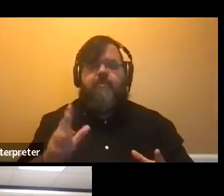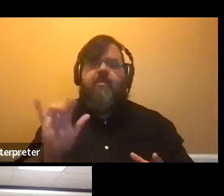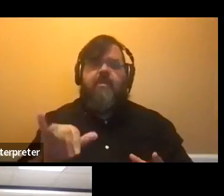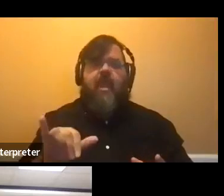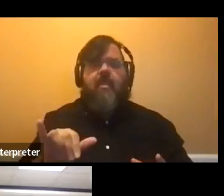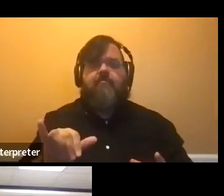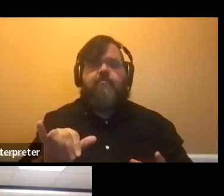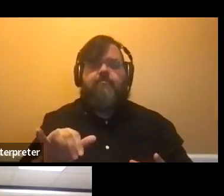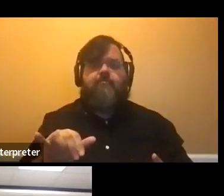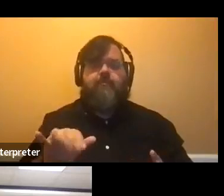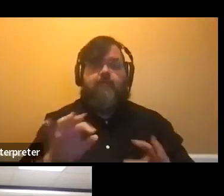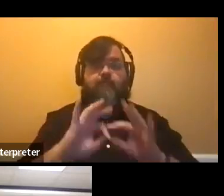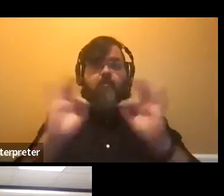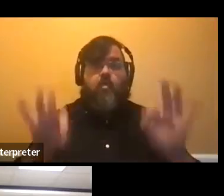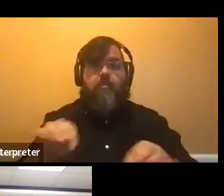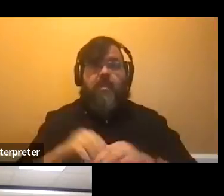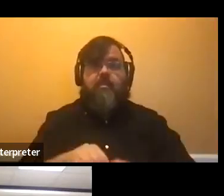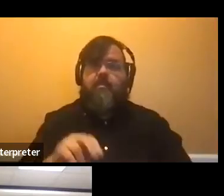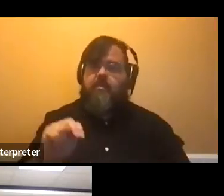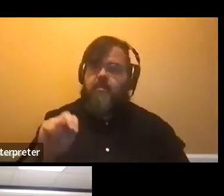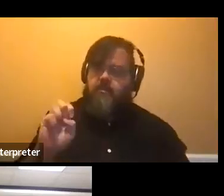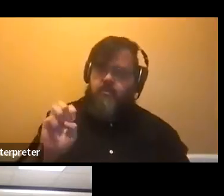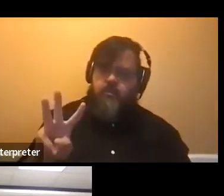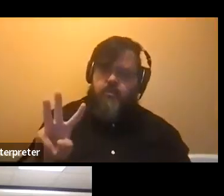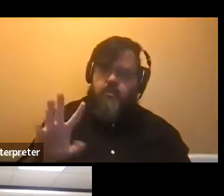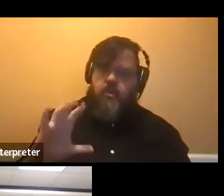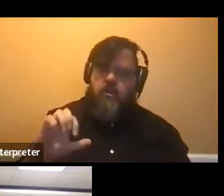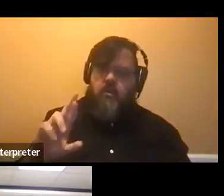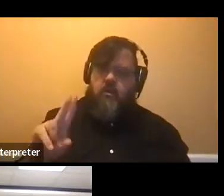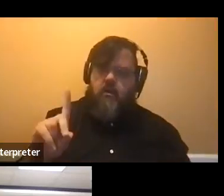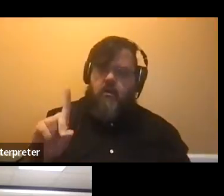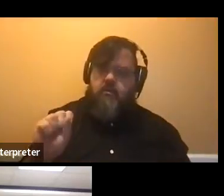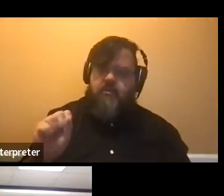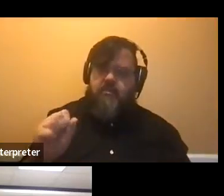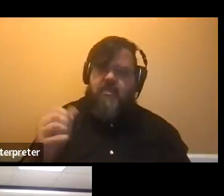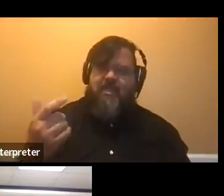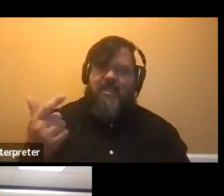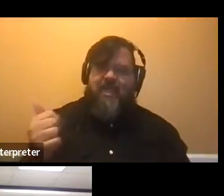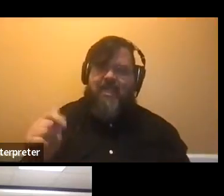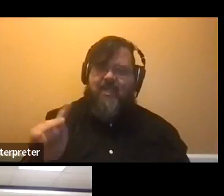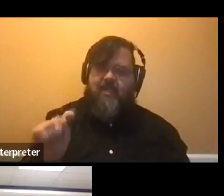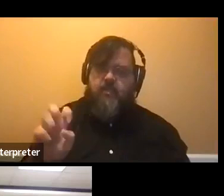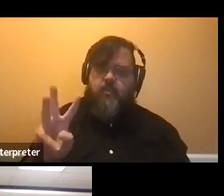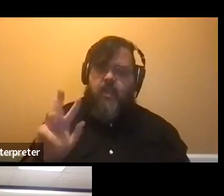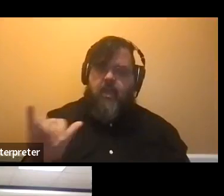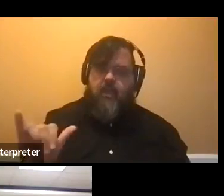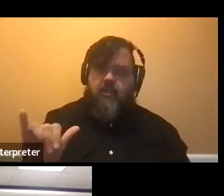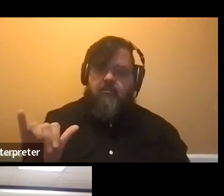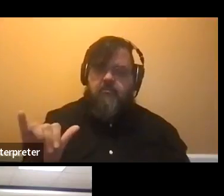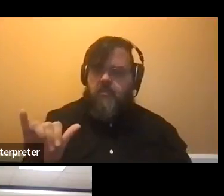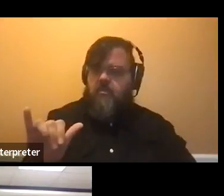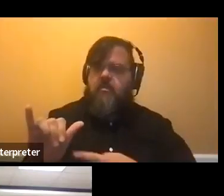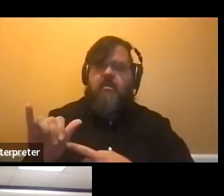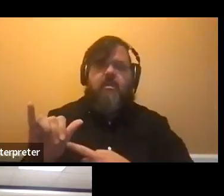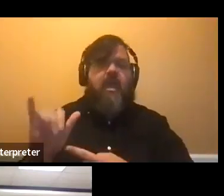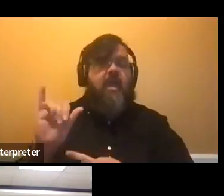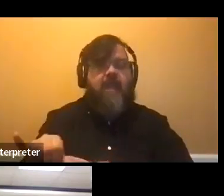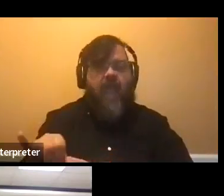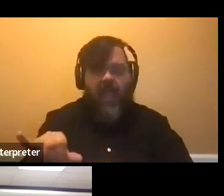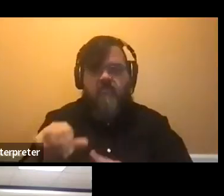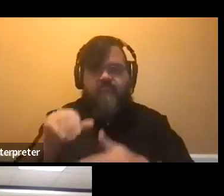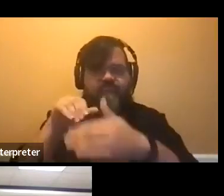gateway. That is your student portal. And you're going to be using the new cards gateway, um, for pretty much all your